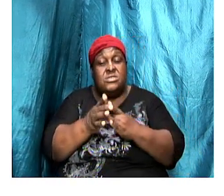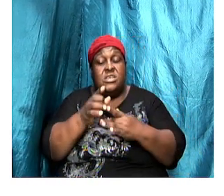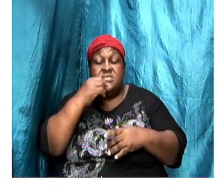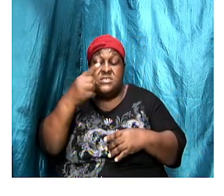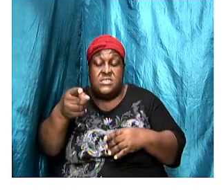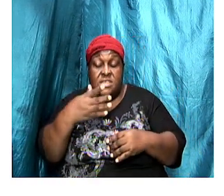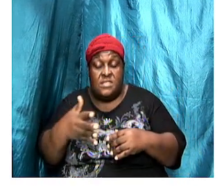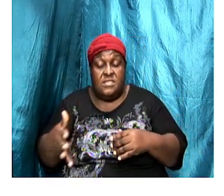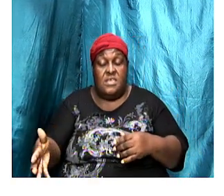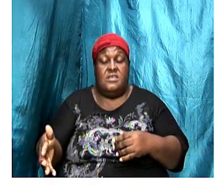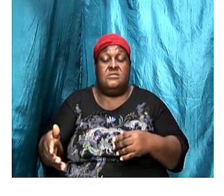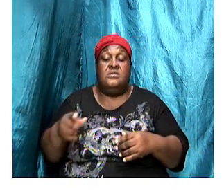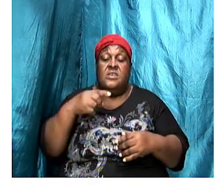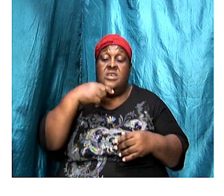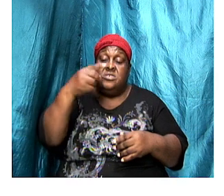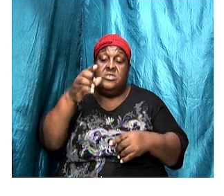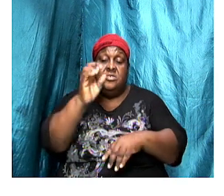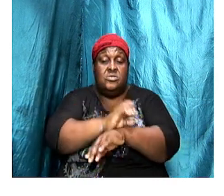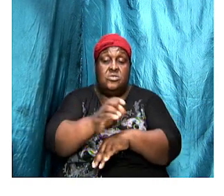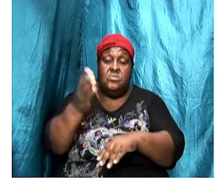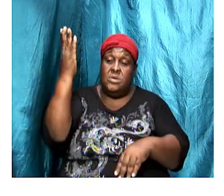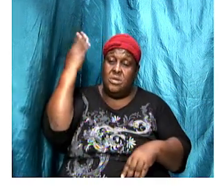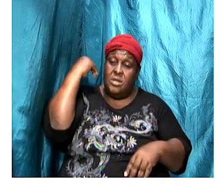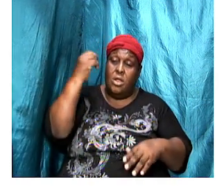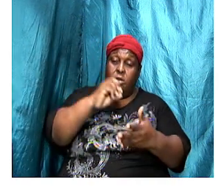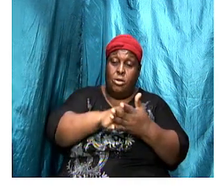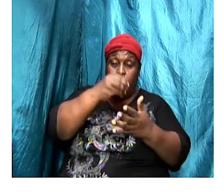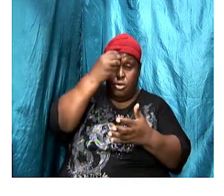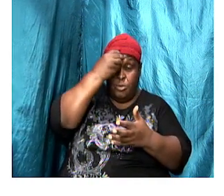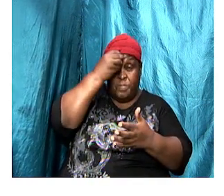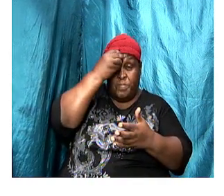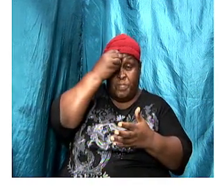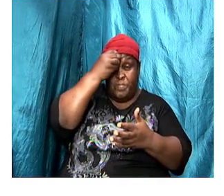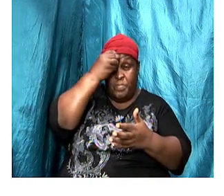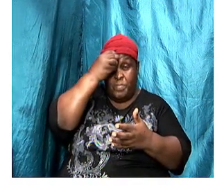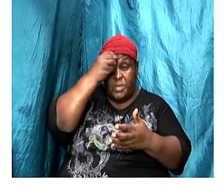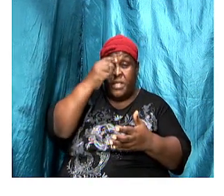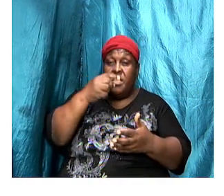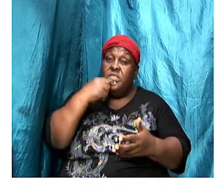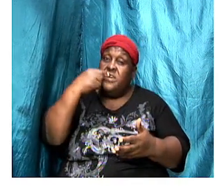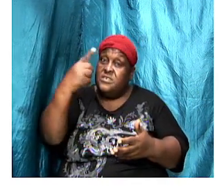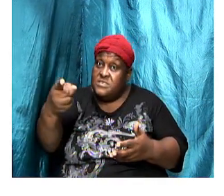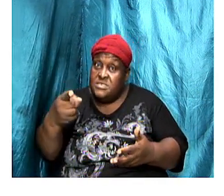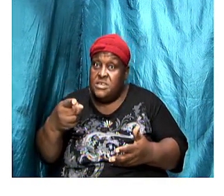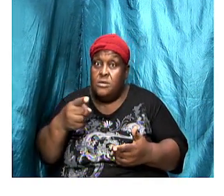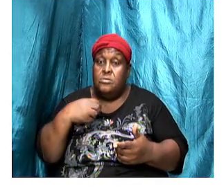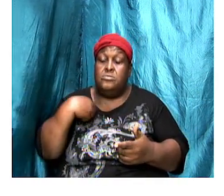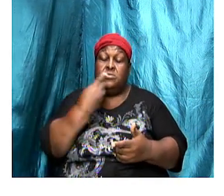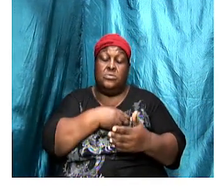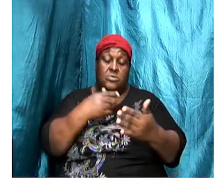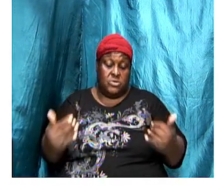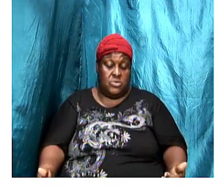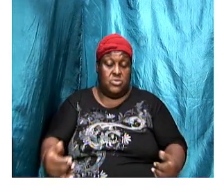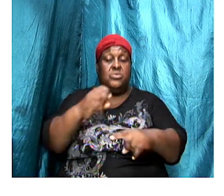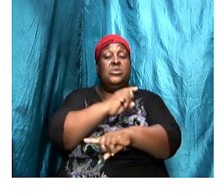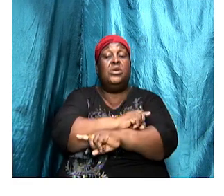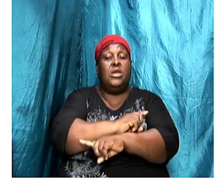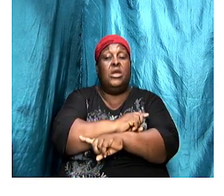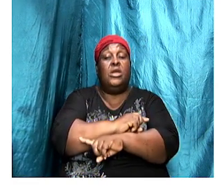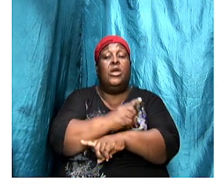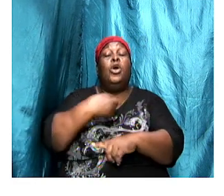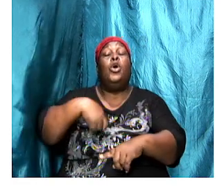to them back there that they had to learn, they are being said to us today and therefore we